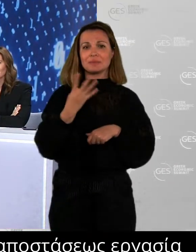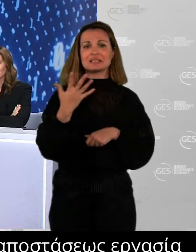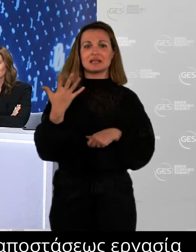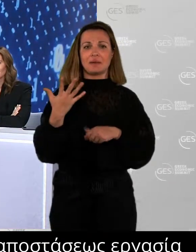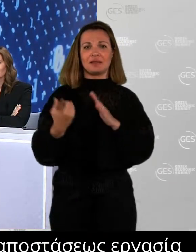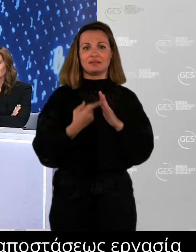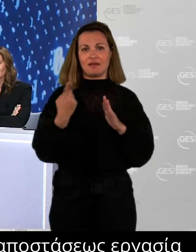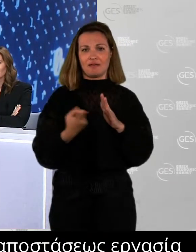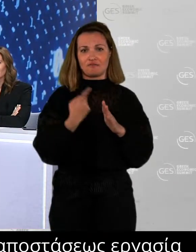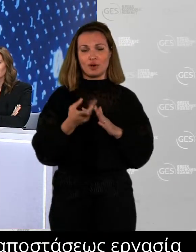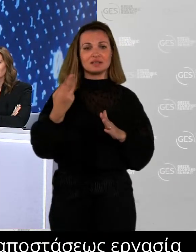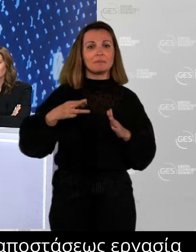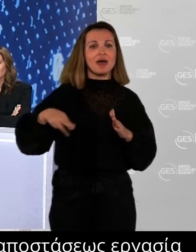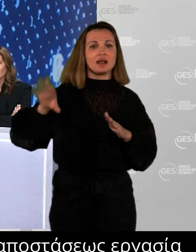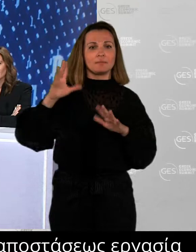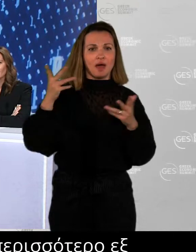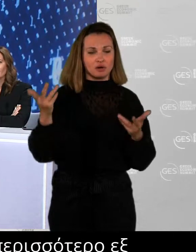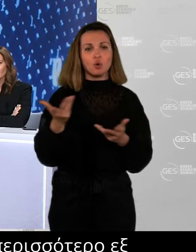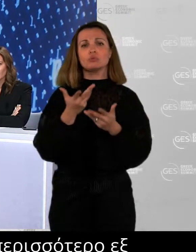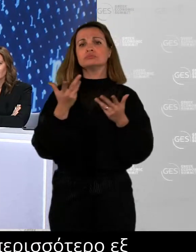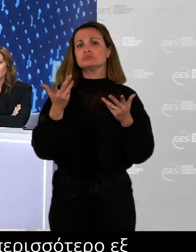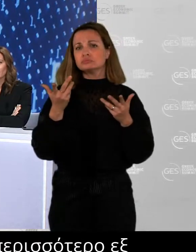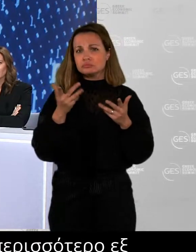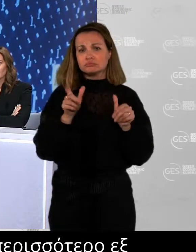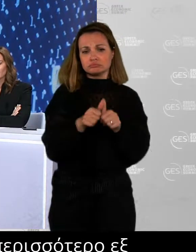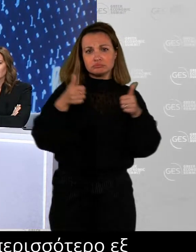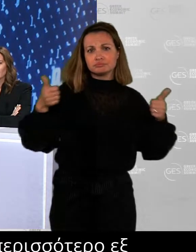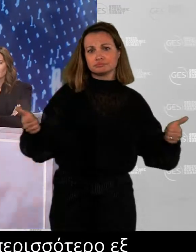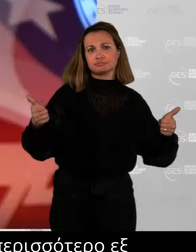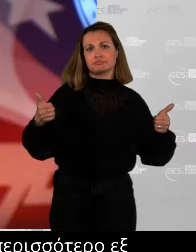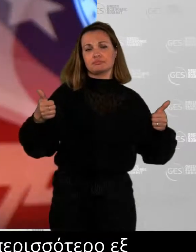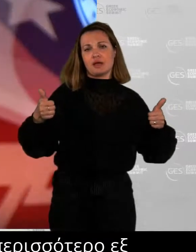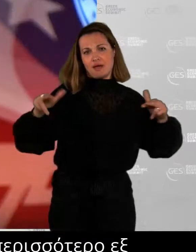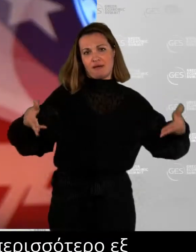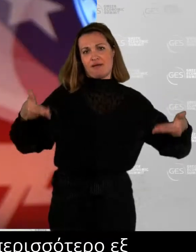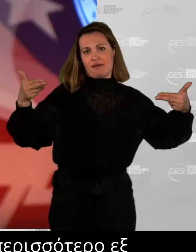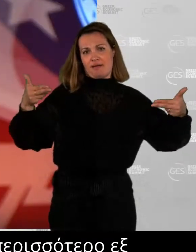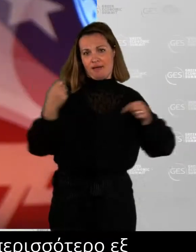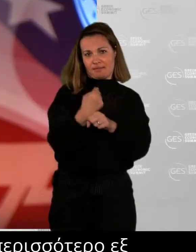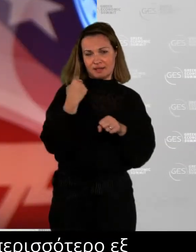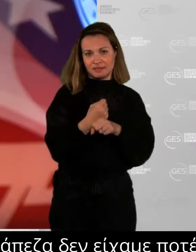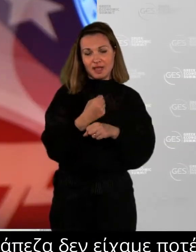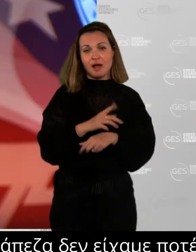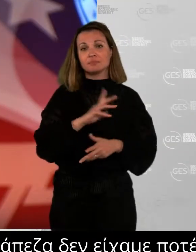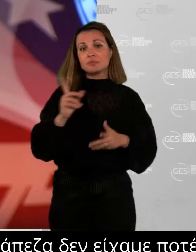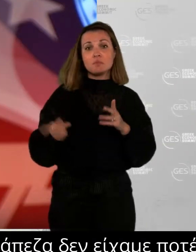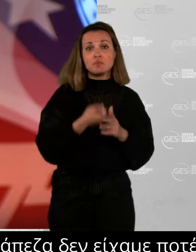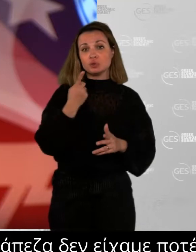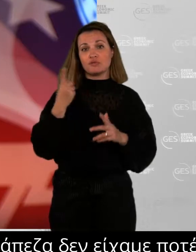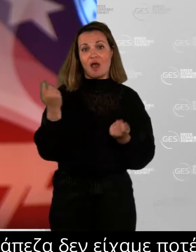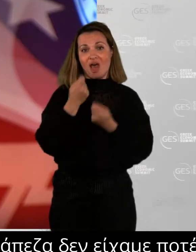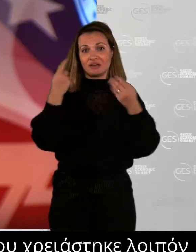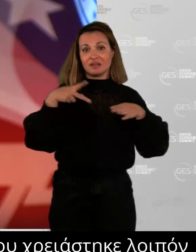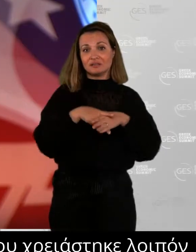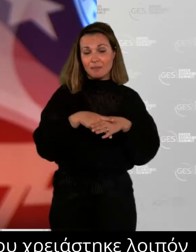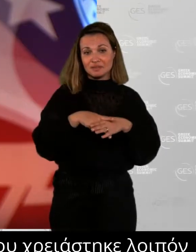we had no remote working before the COVID crisis. So what we needed to do is very promptly and very swiftly adjust